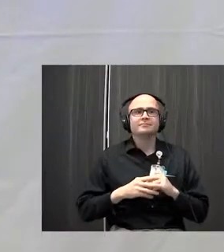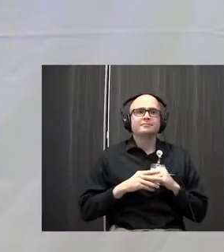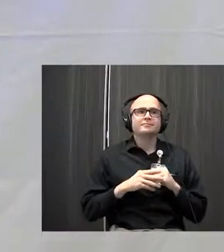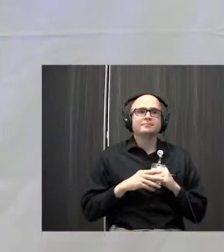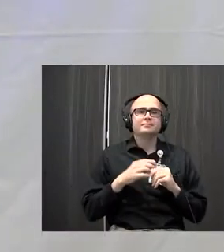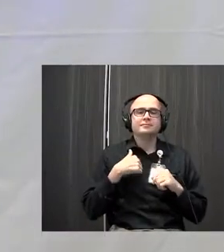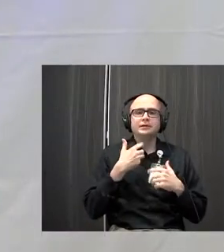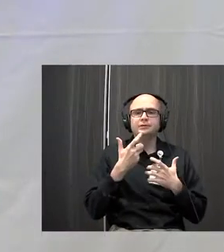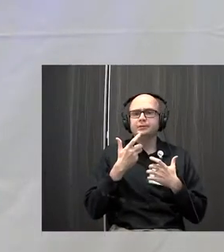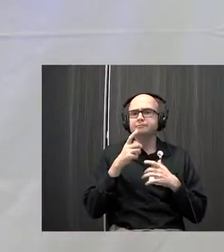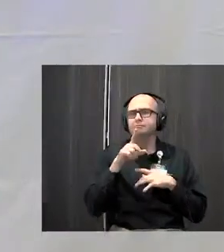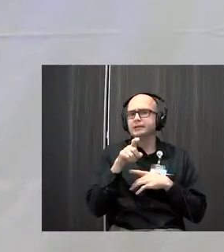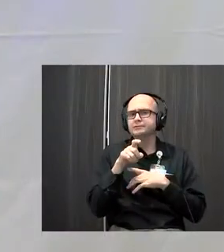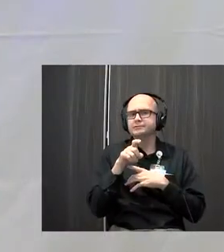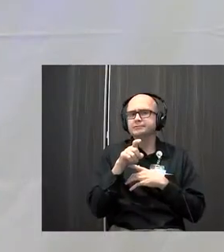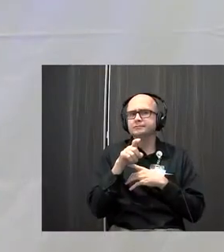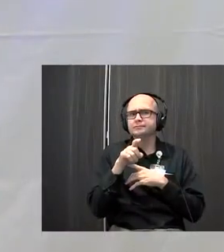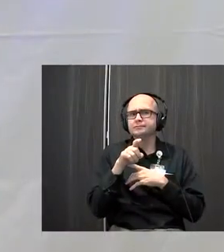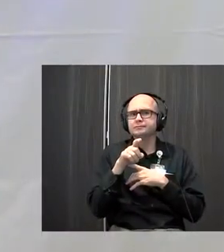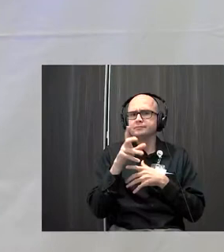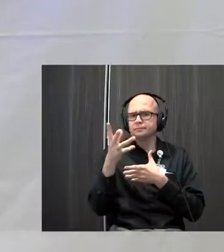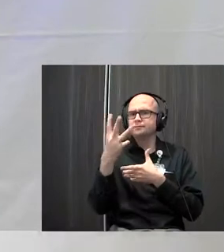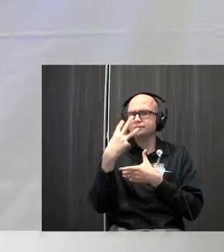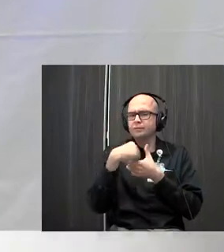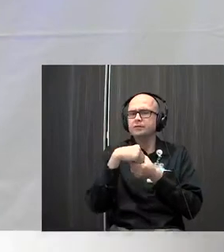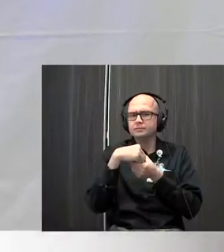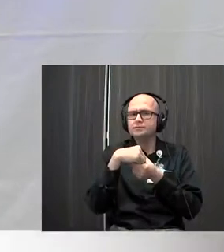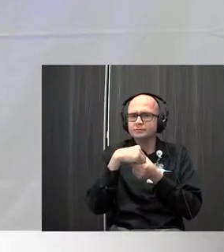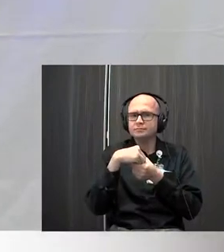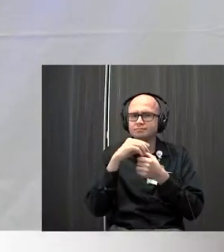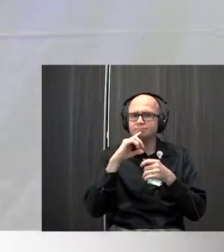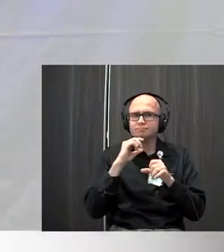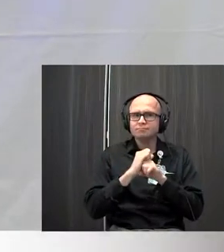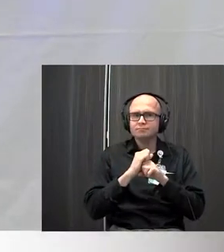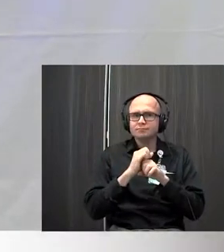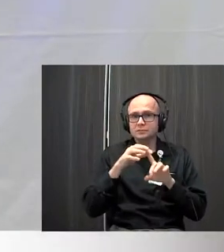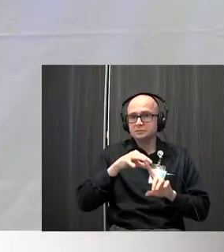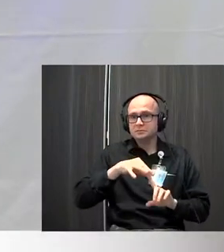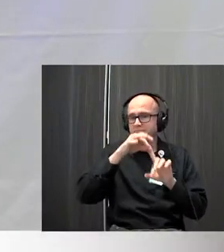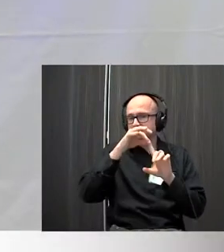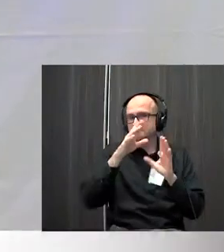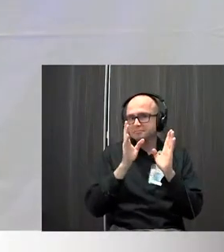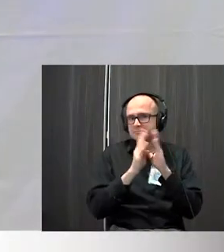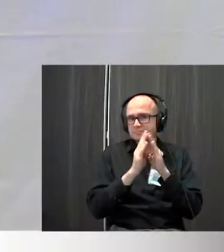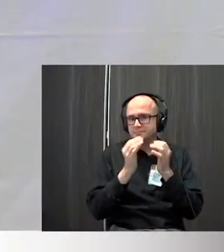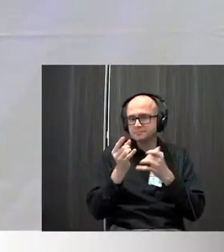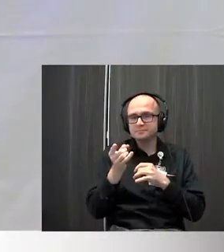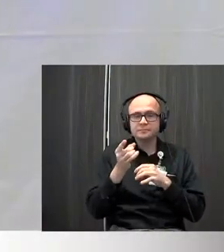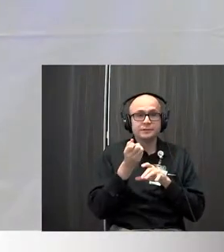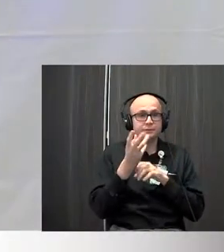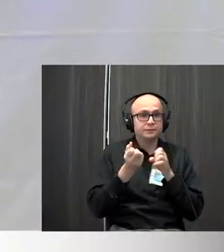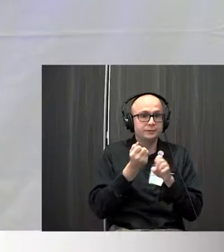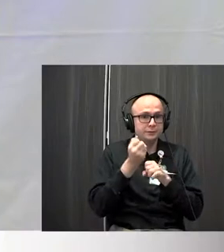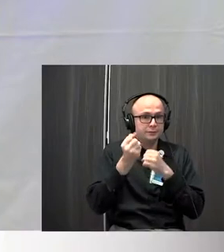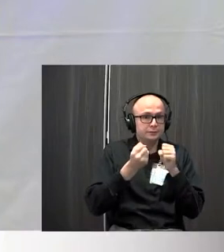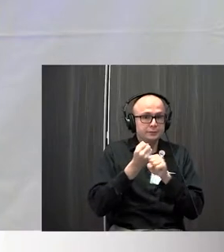I want to ask you to engage in this next one, which is a fairly unique session. A couple of years ago, we